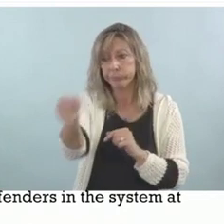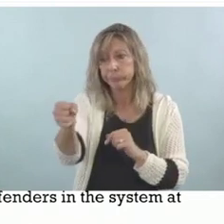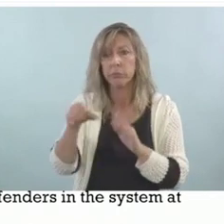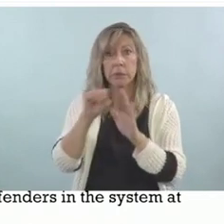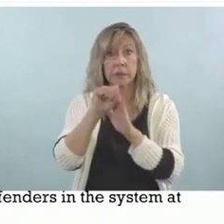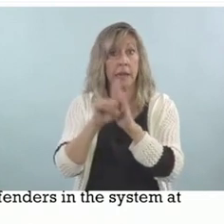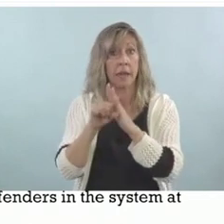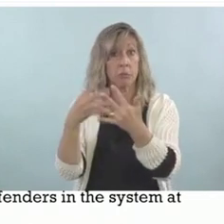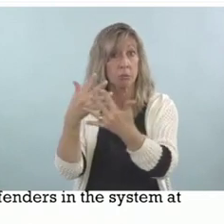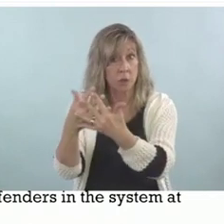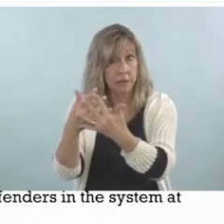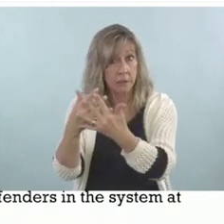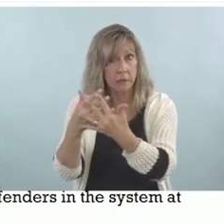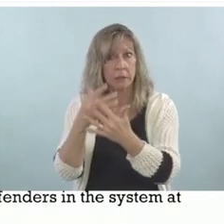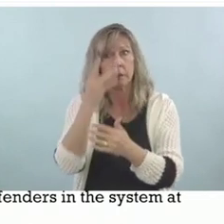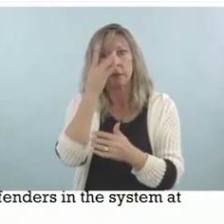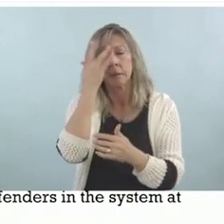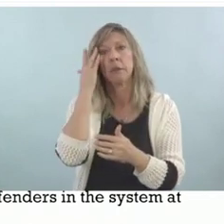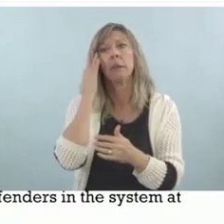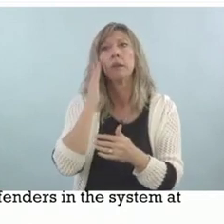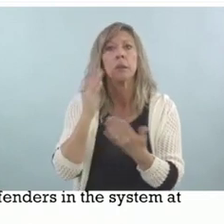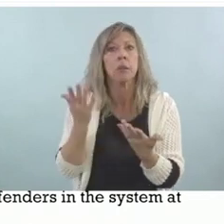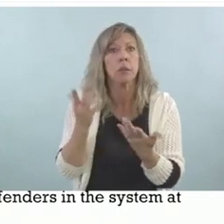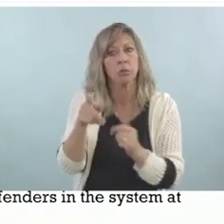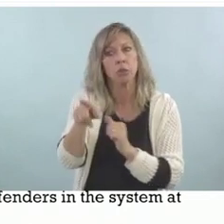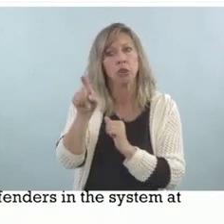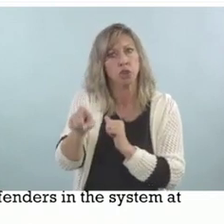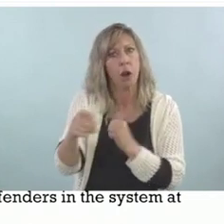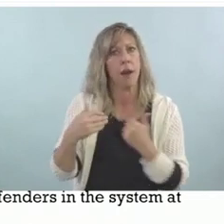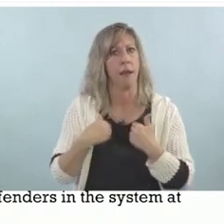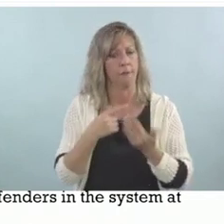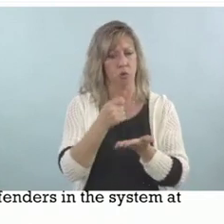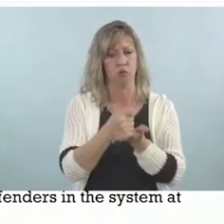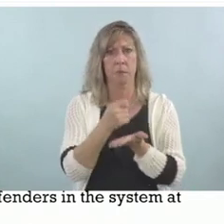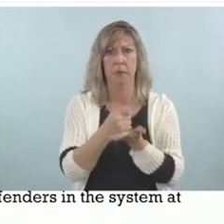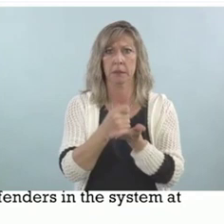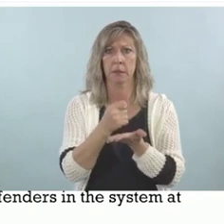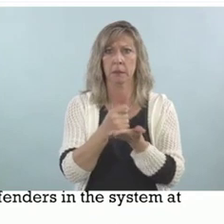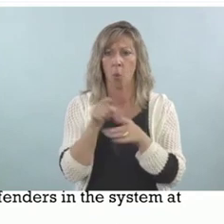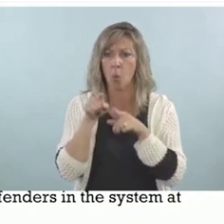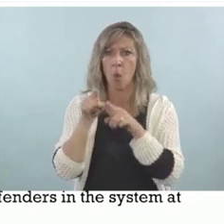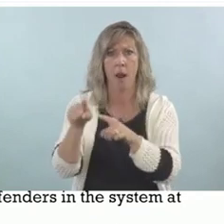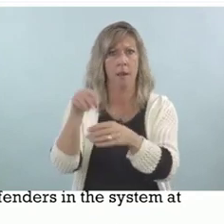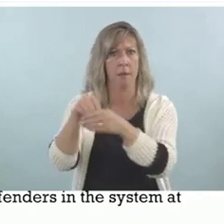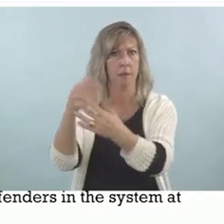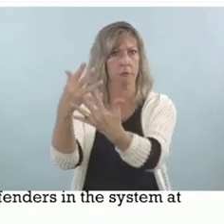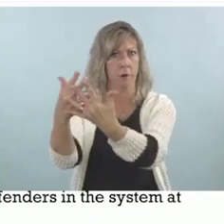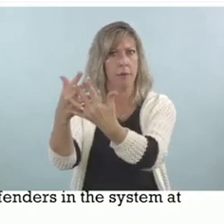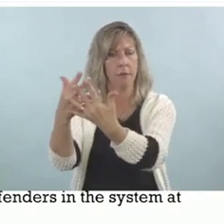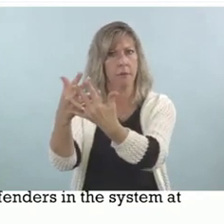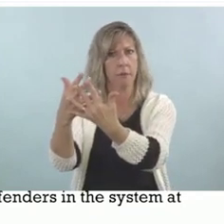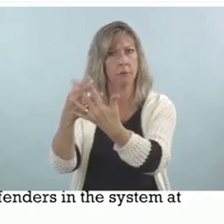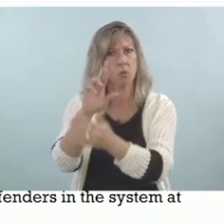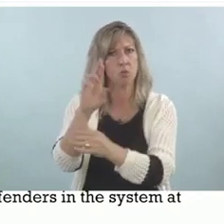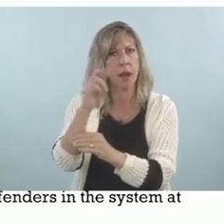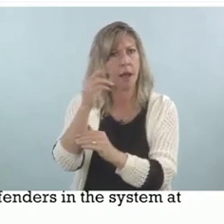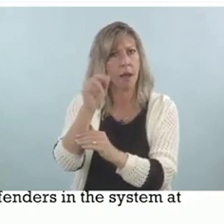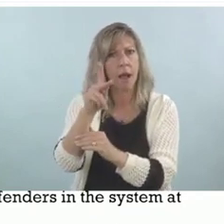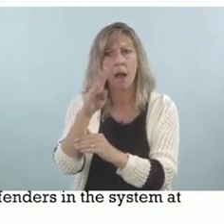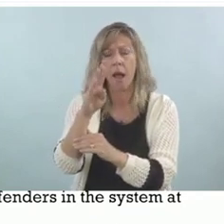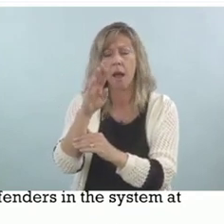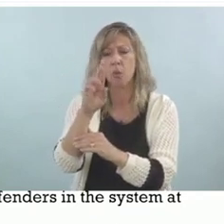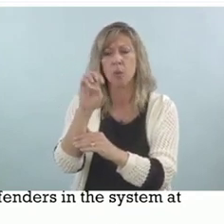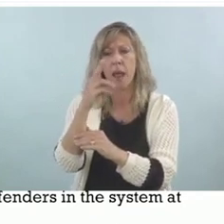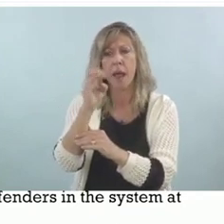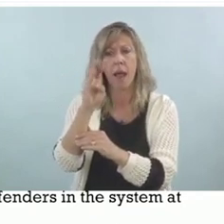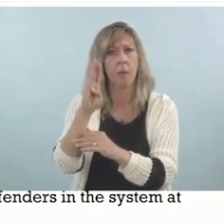they should be going to treatment while incarcerated. However, the state prison will not